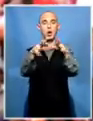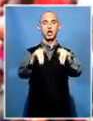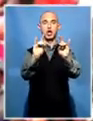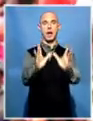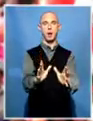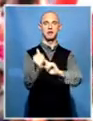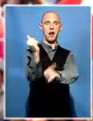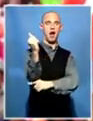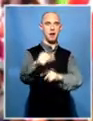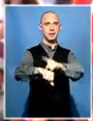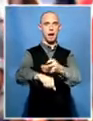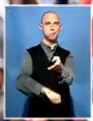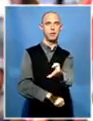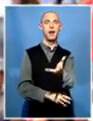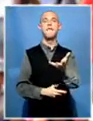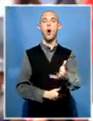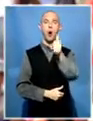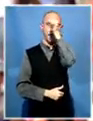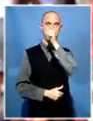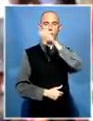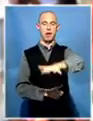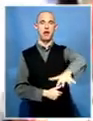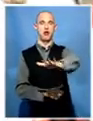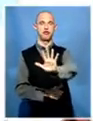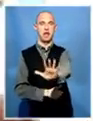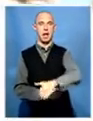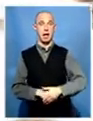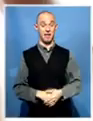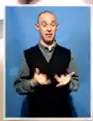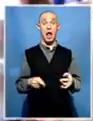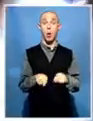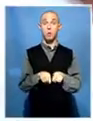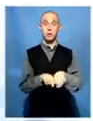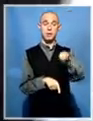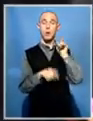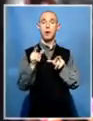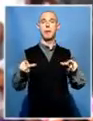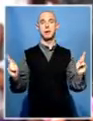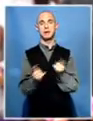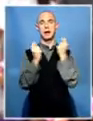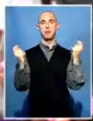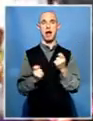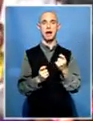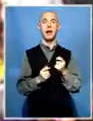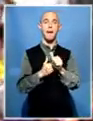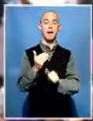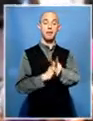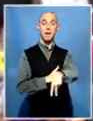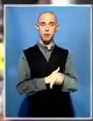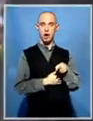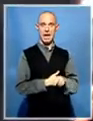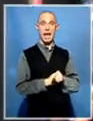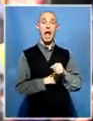chairperson. This as the country prepares for another milestone, the celebration of his 92nd birthday in February.